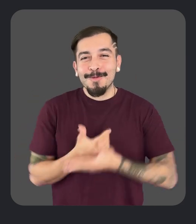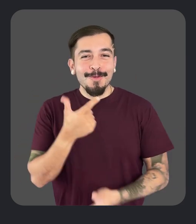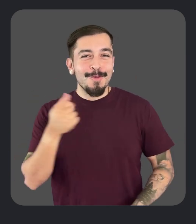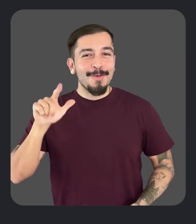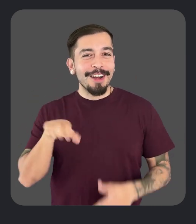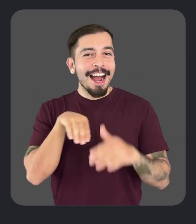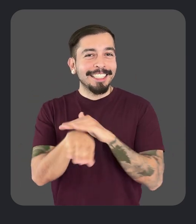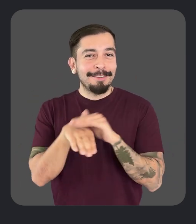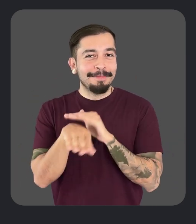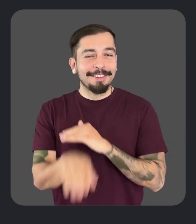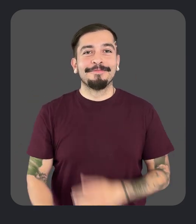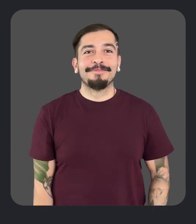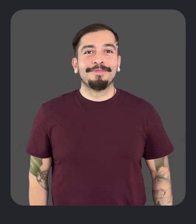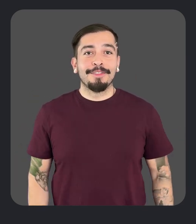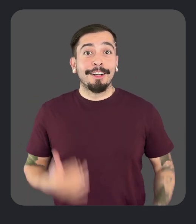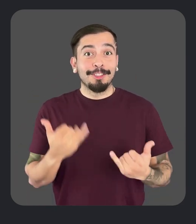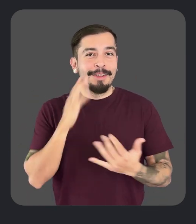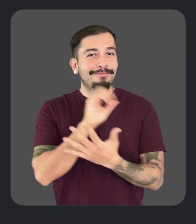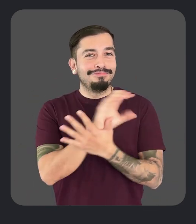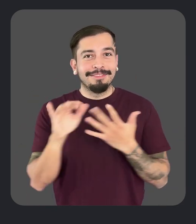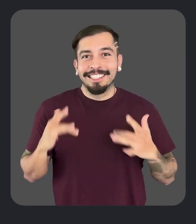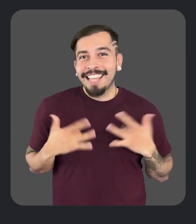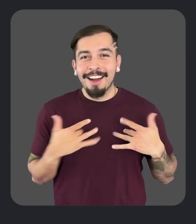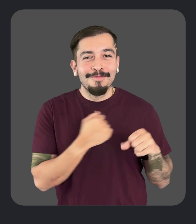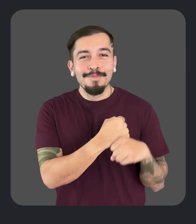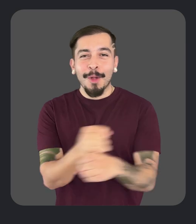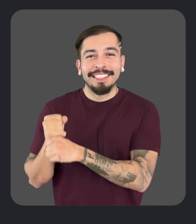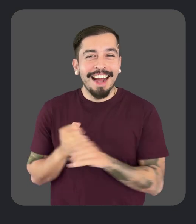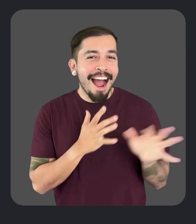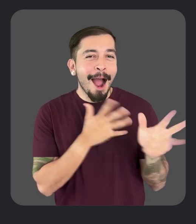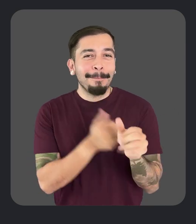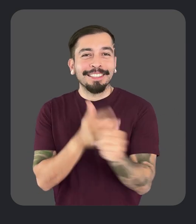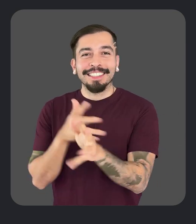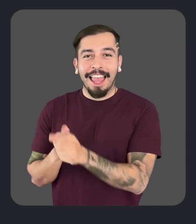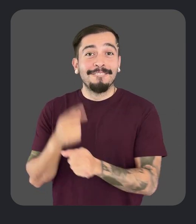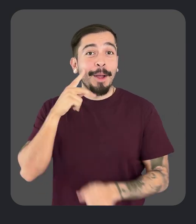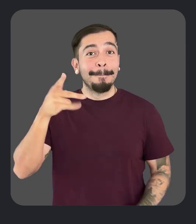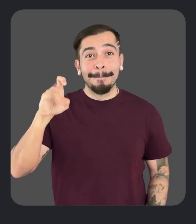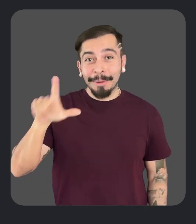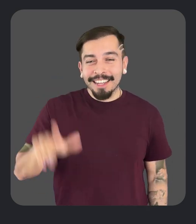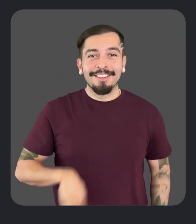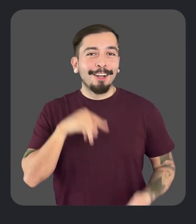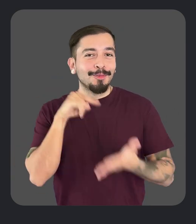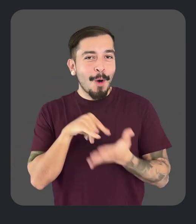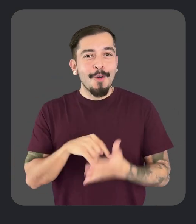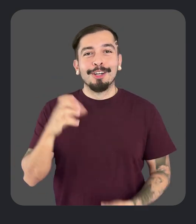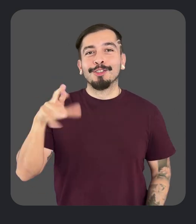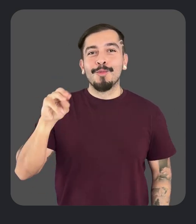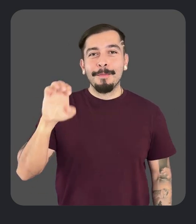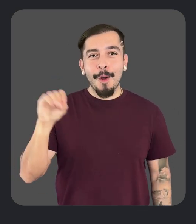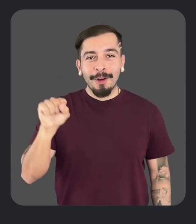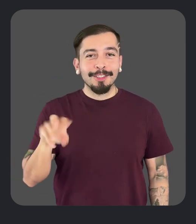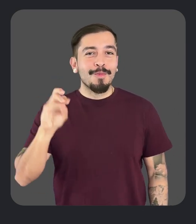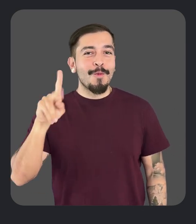of What's New in Google Accessibility. Today, we'll be sharing some exciting product updates for Pixel, Android,